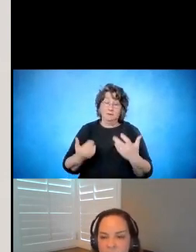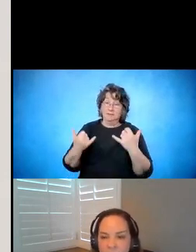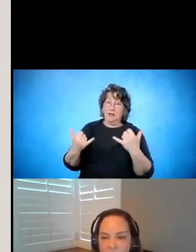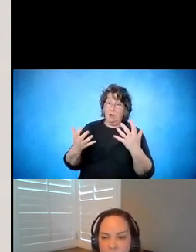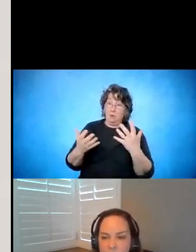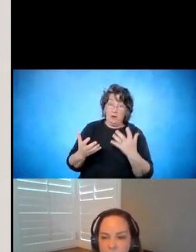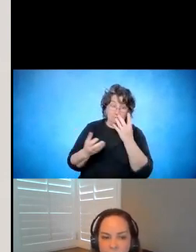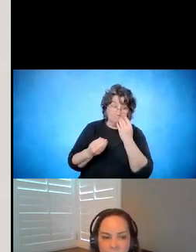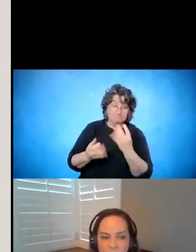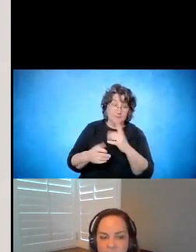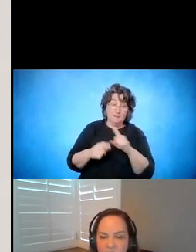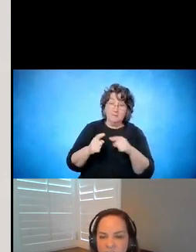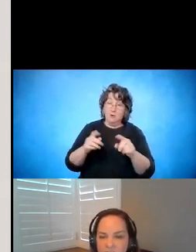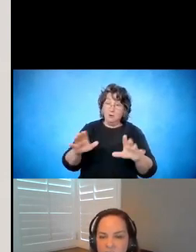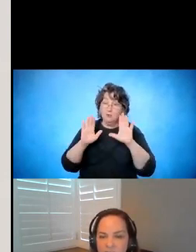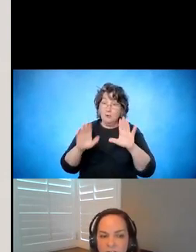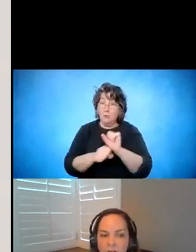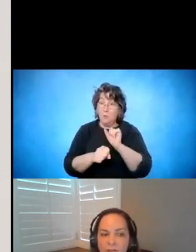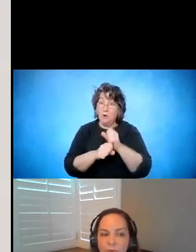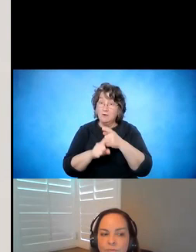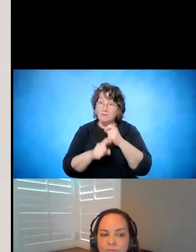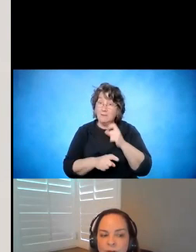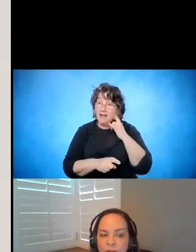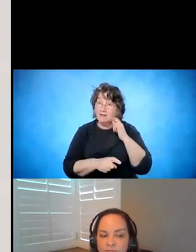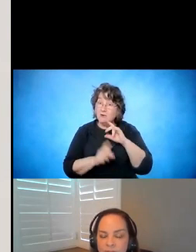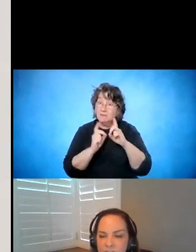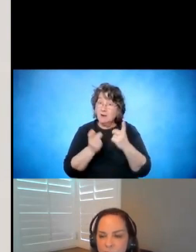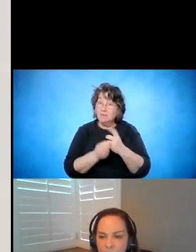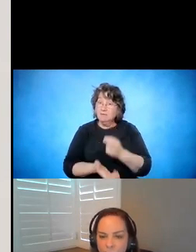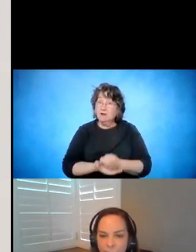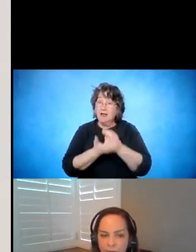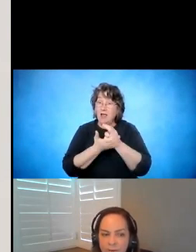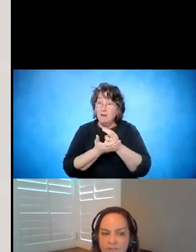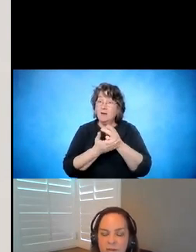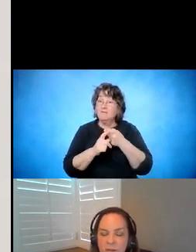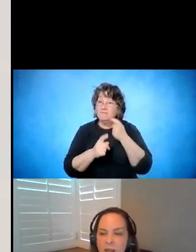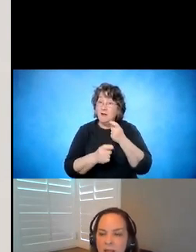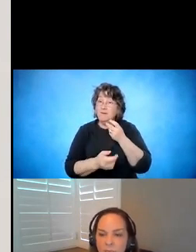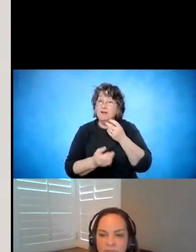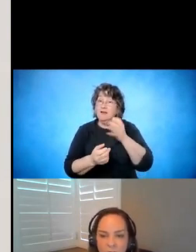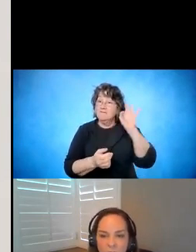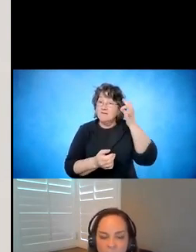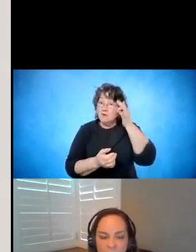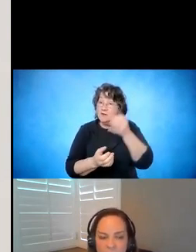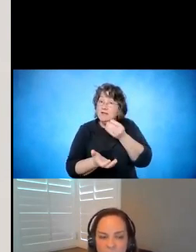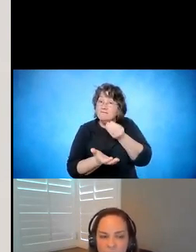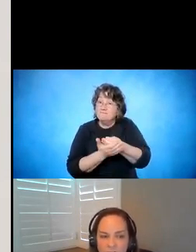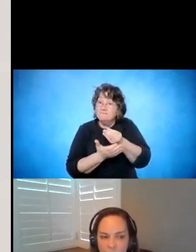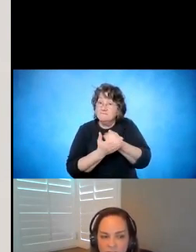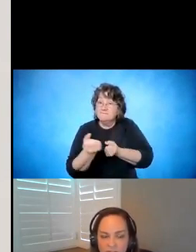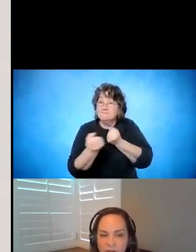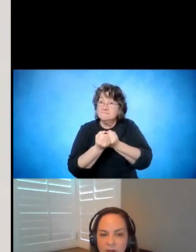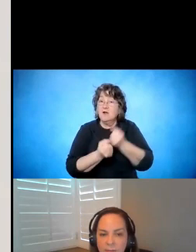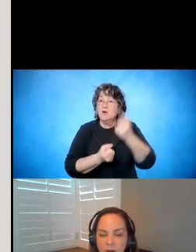work that the California Department of Rehabilitation has done through federally funded grant programs. And we've done a lot of research